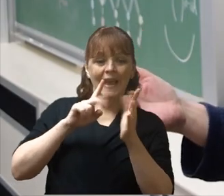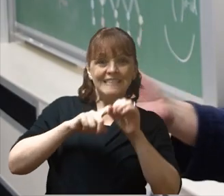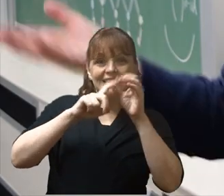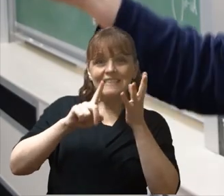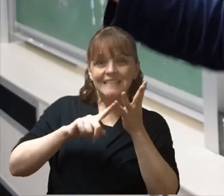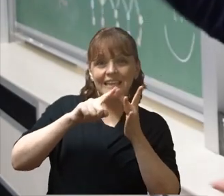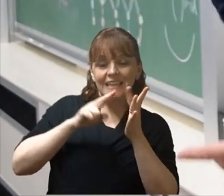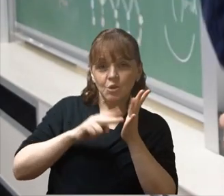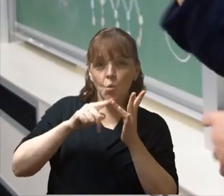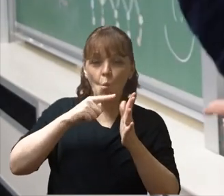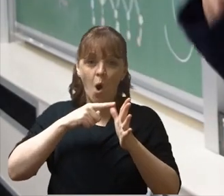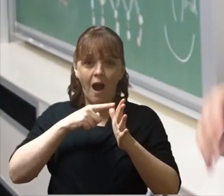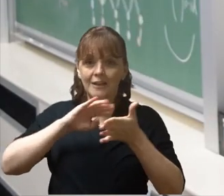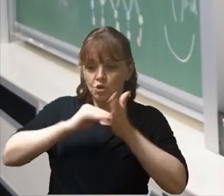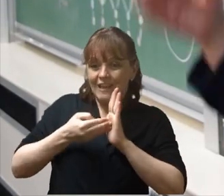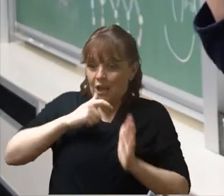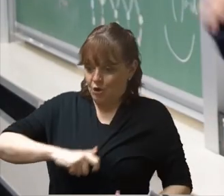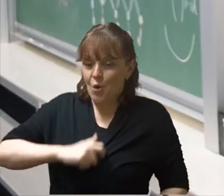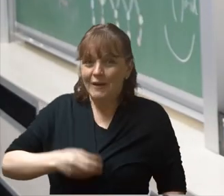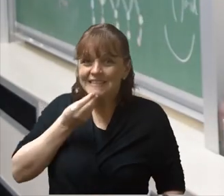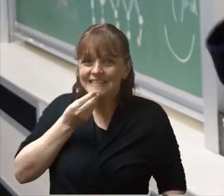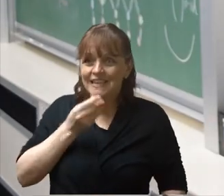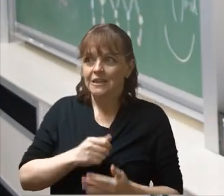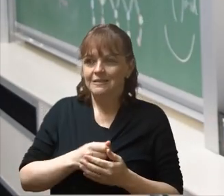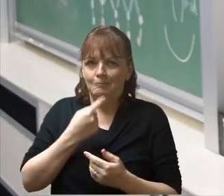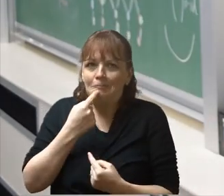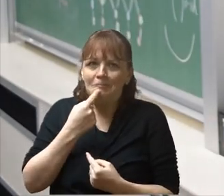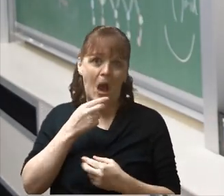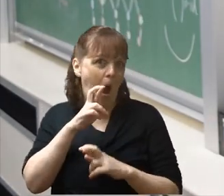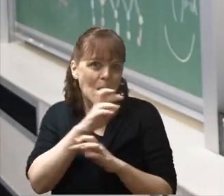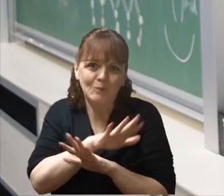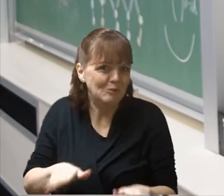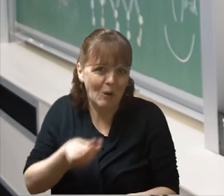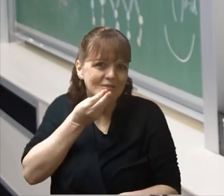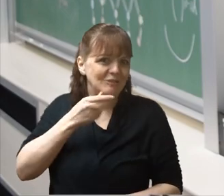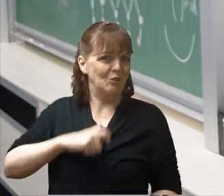quinoa, cheese and humans. I hope you don't eat those.